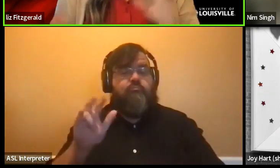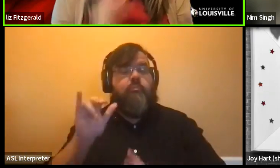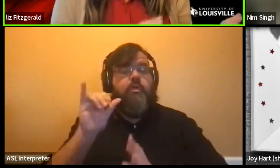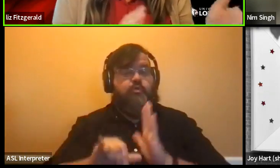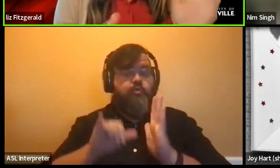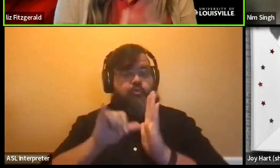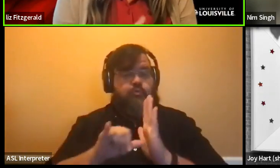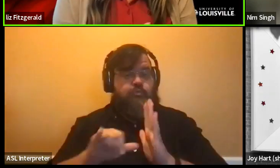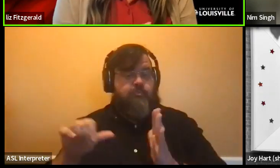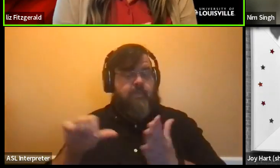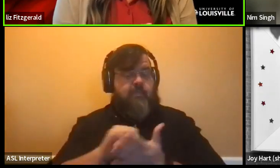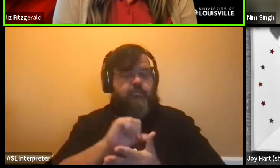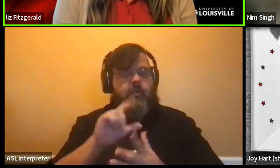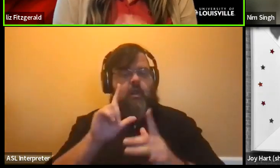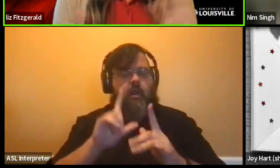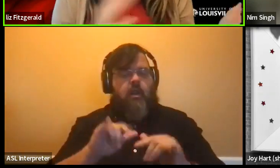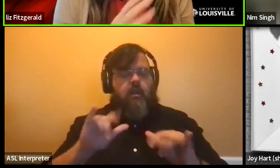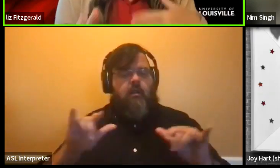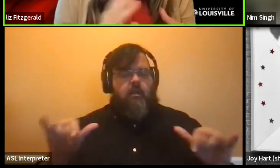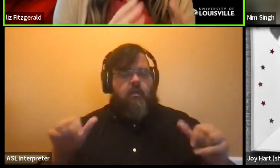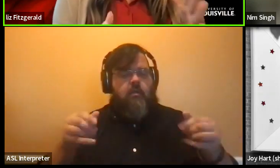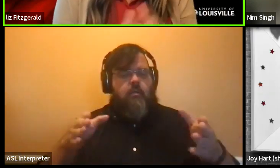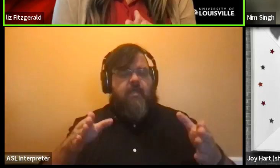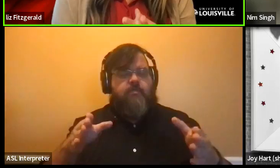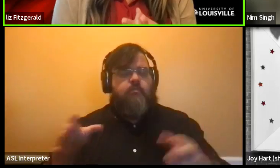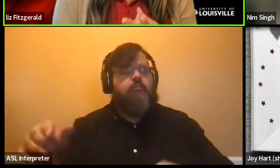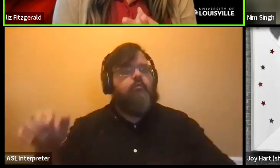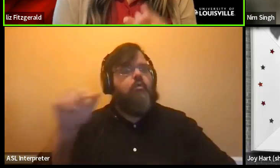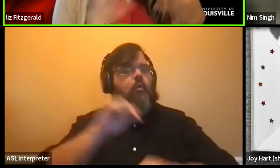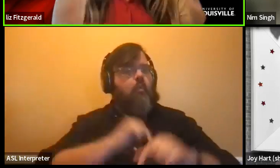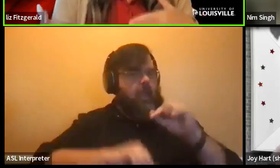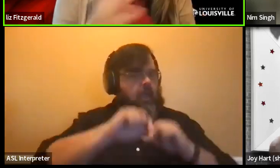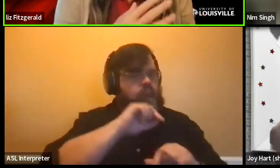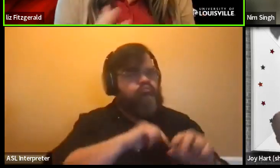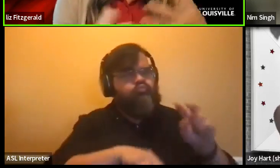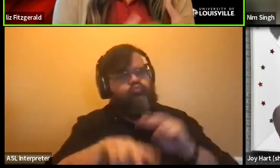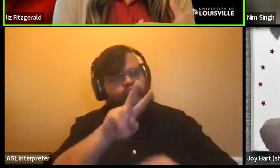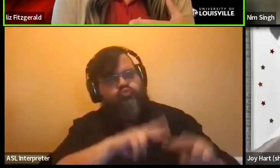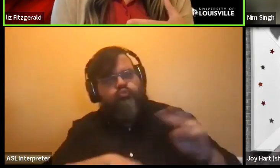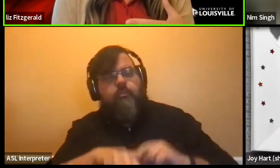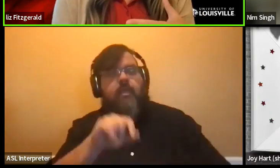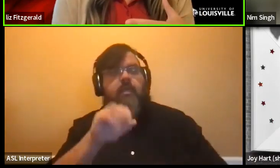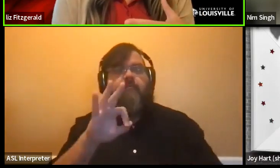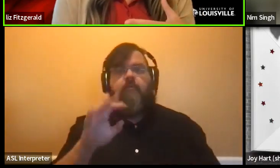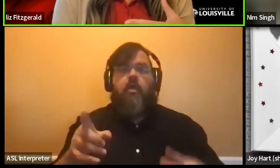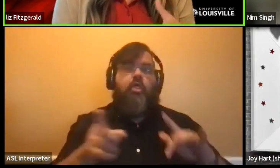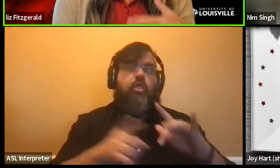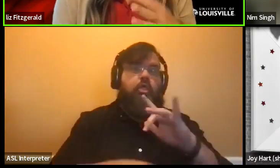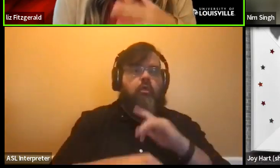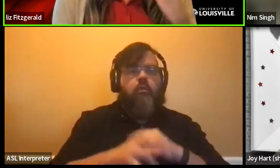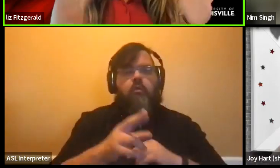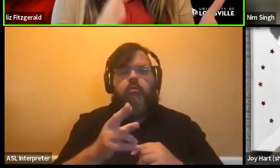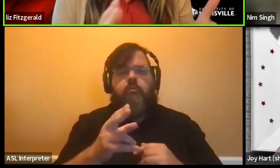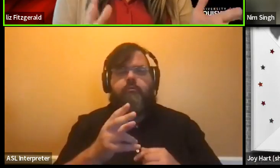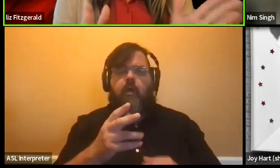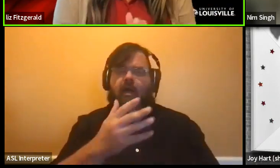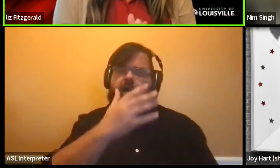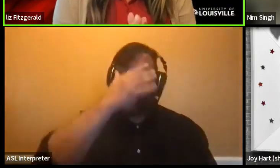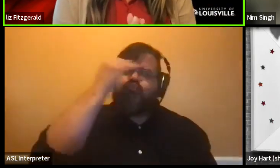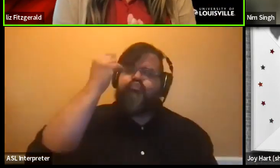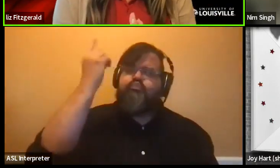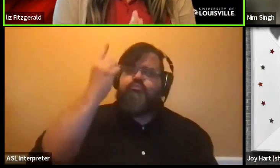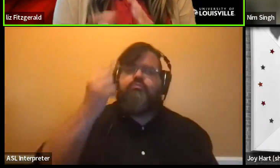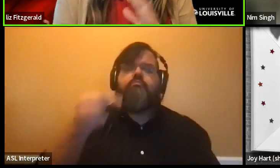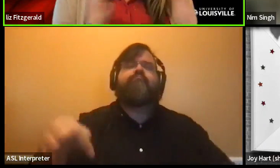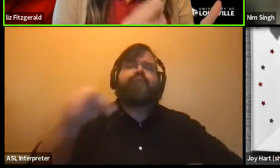those ways you can go back and watch it if you miss it or, you know, want to go back to revisit any part. So what I'm going to